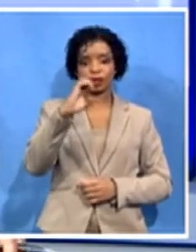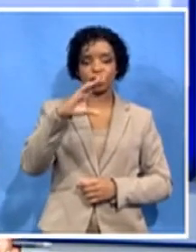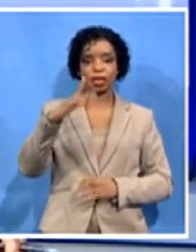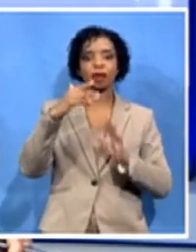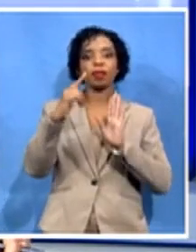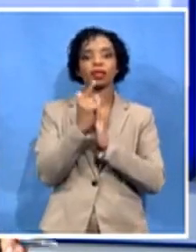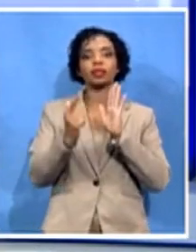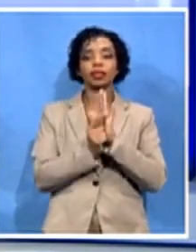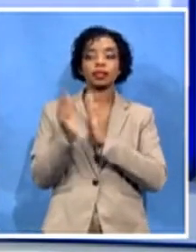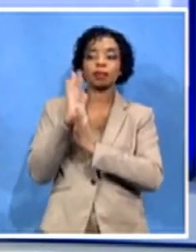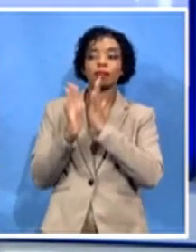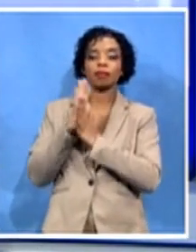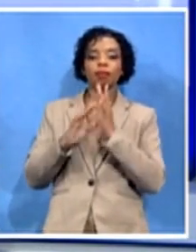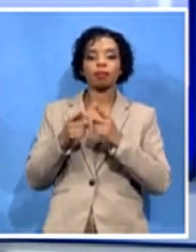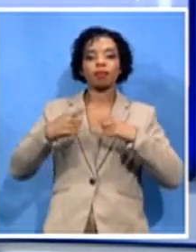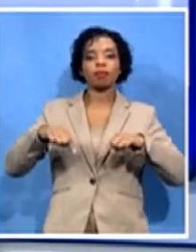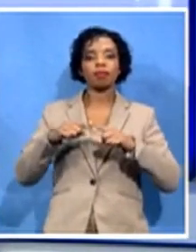Mkhaba lecture that's taking place this evening.